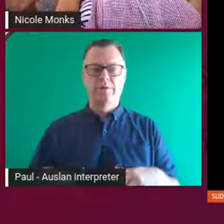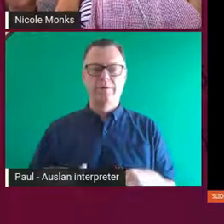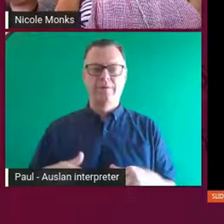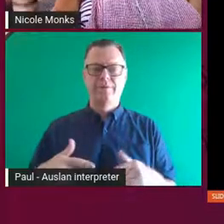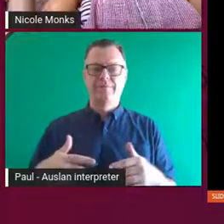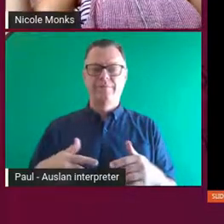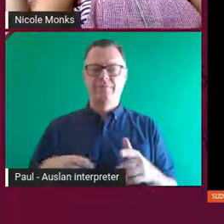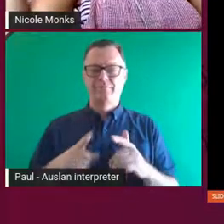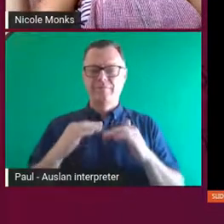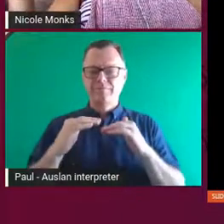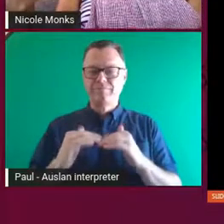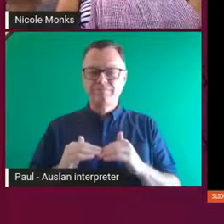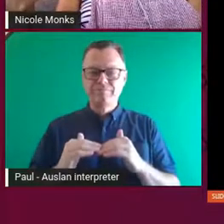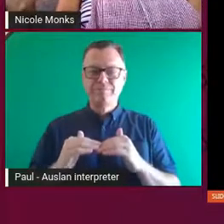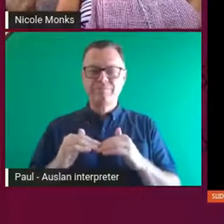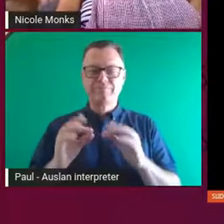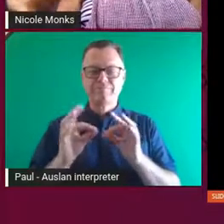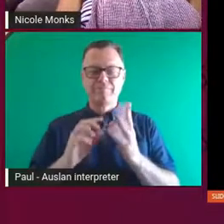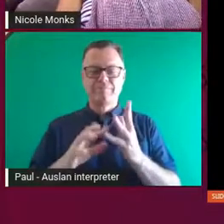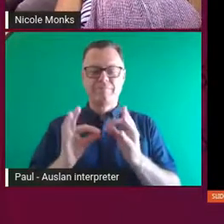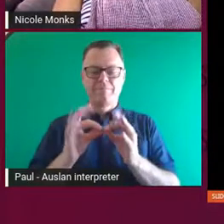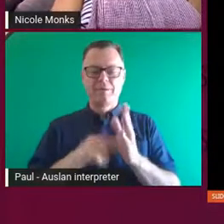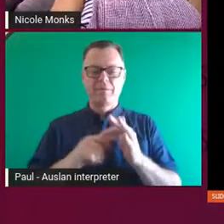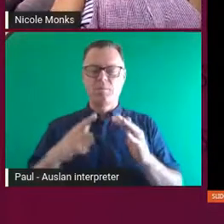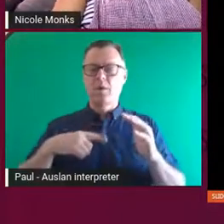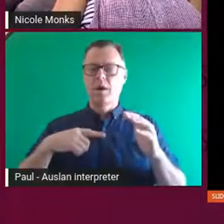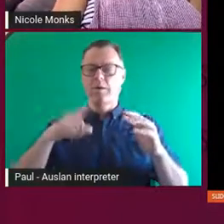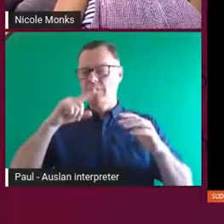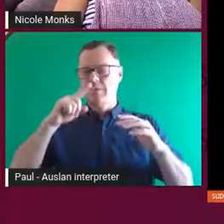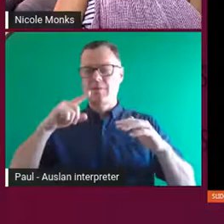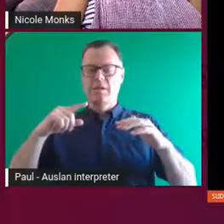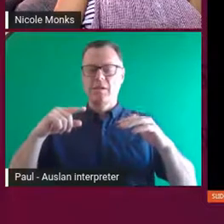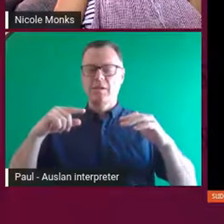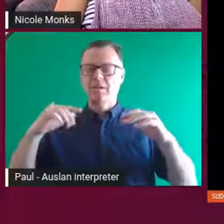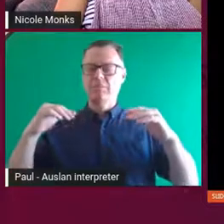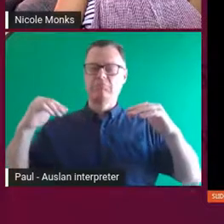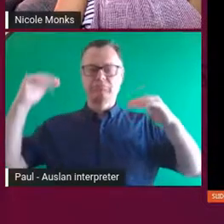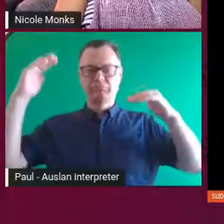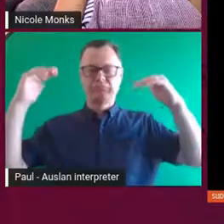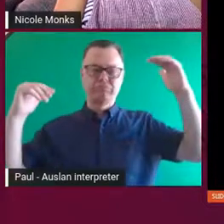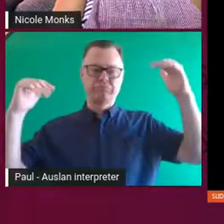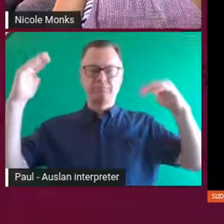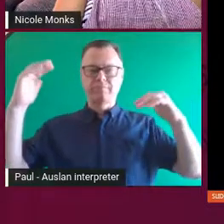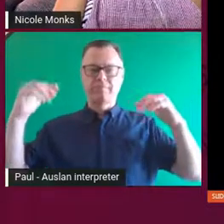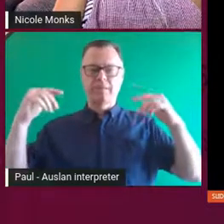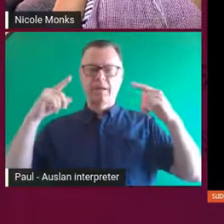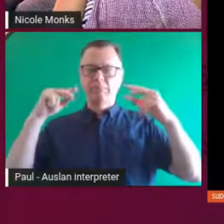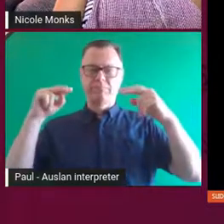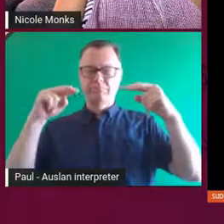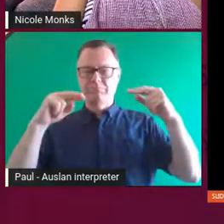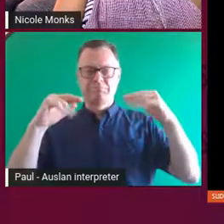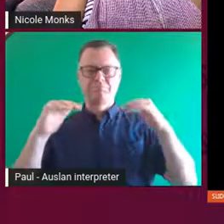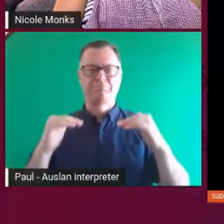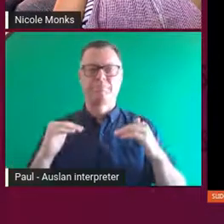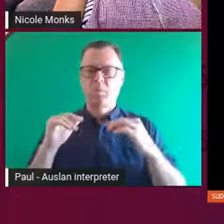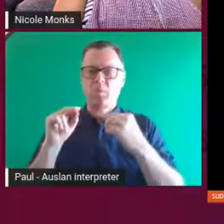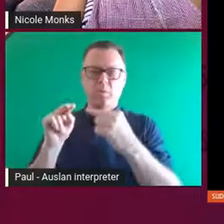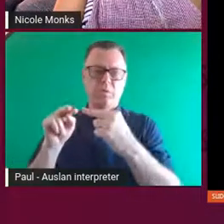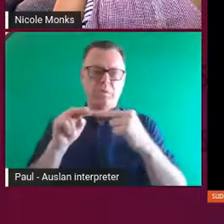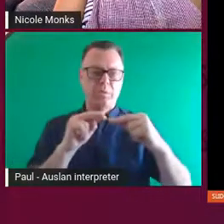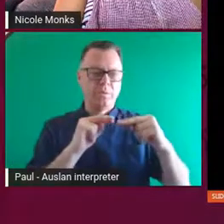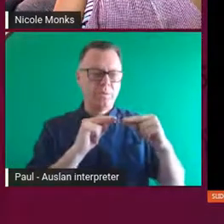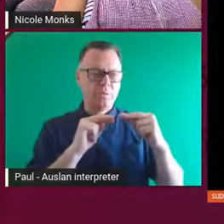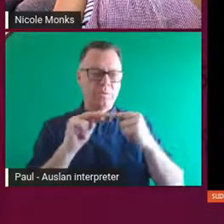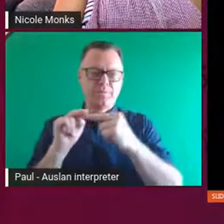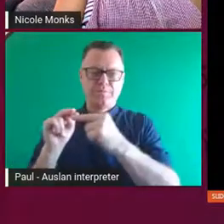a bubble because you were just that little bit lower than sort of eye height or the gaze. And the